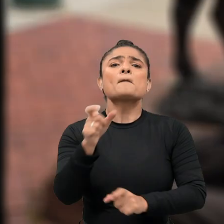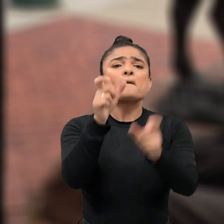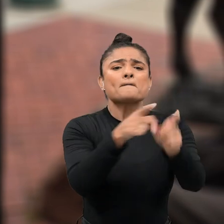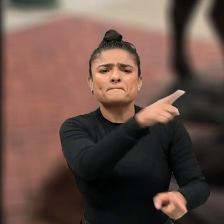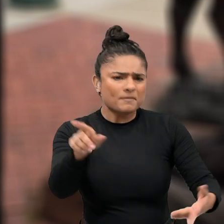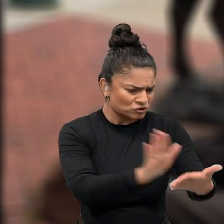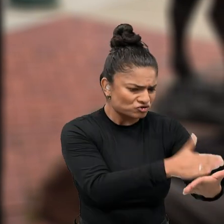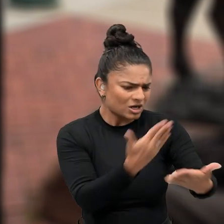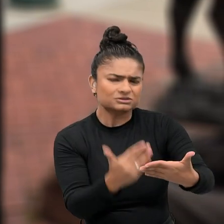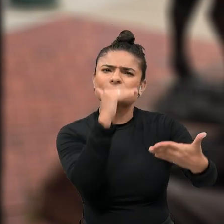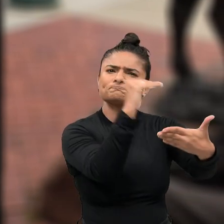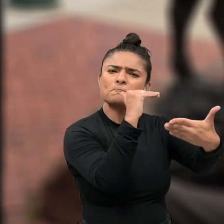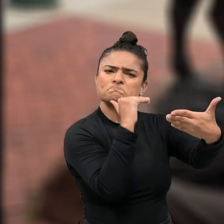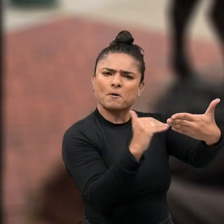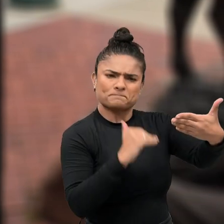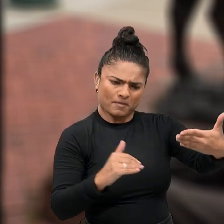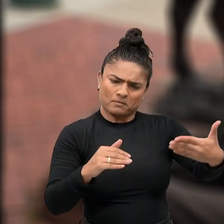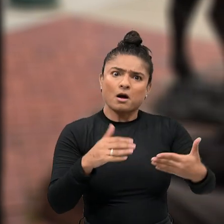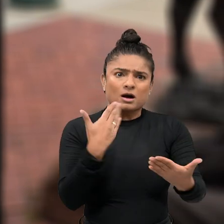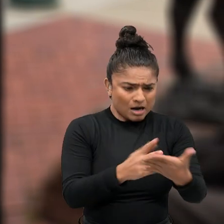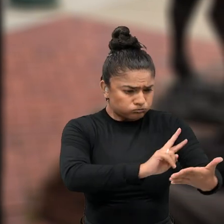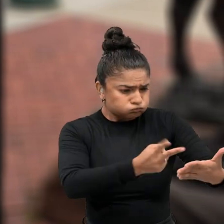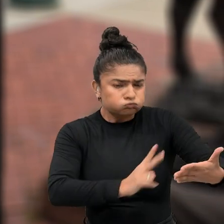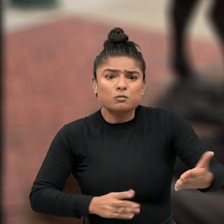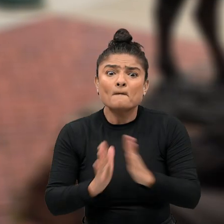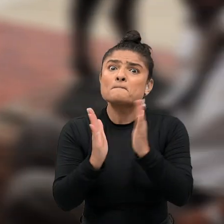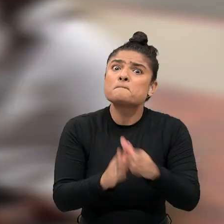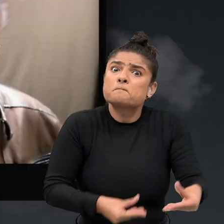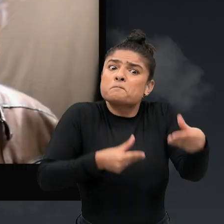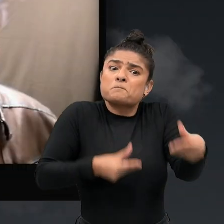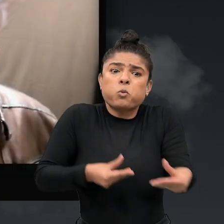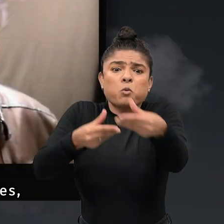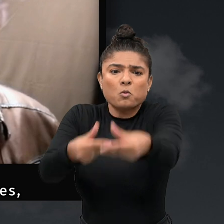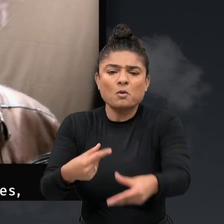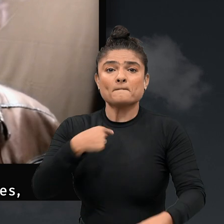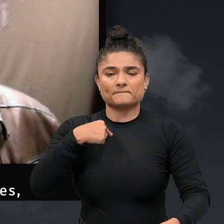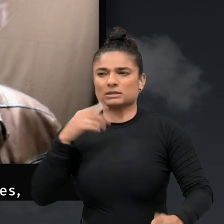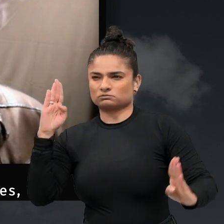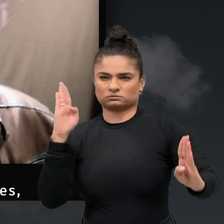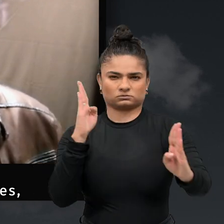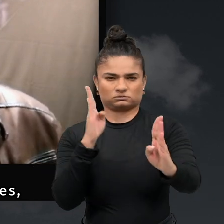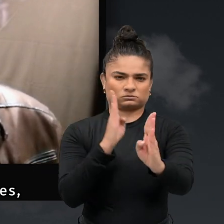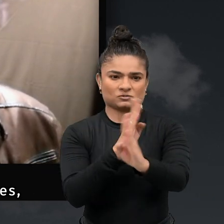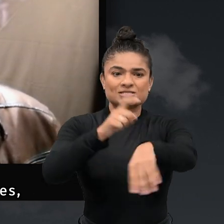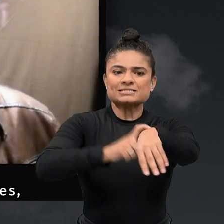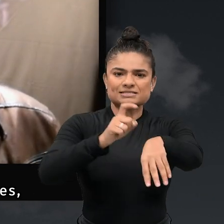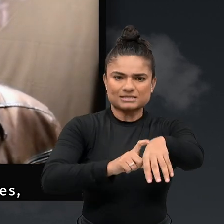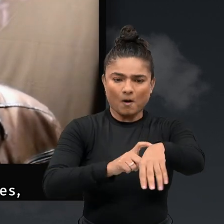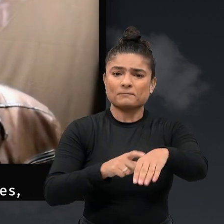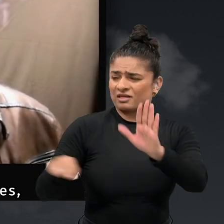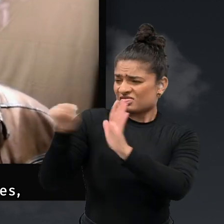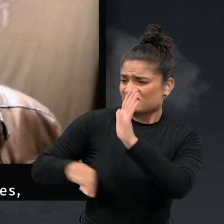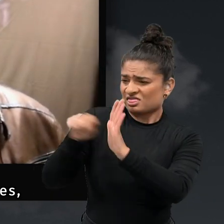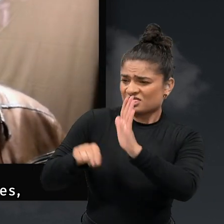translate them into lines, your paragraphs, your chapters. I could write a book. So in aligning myself with the times and